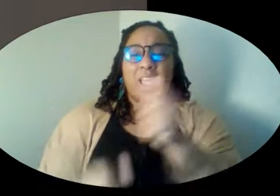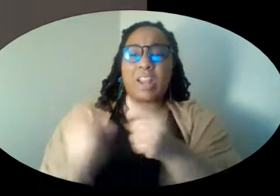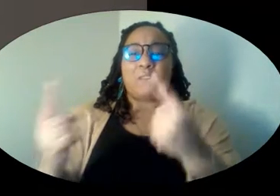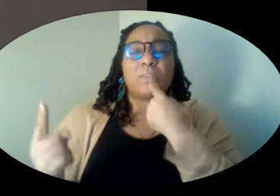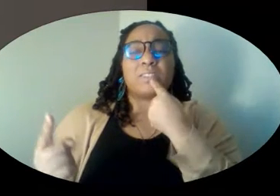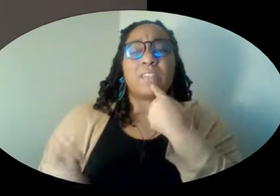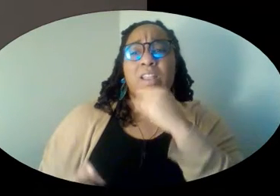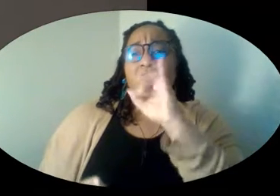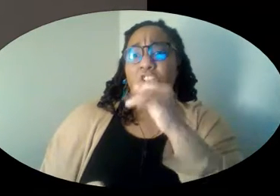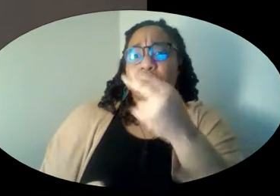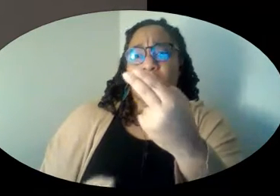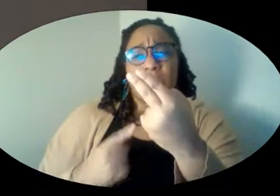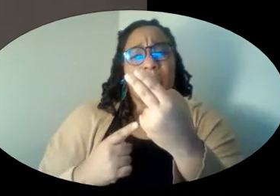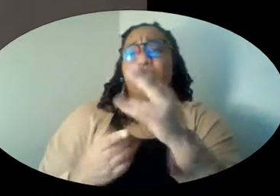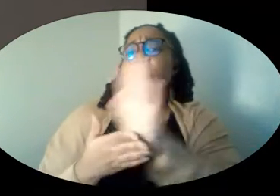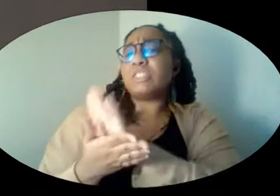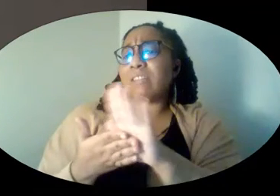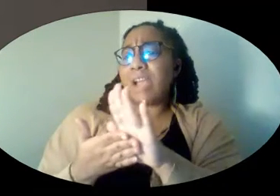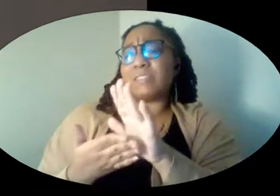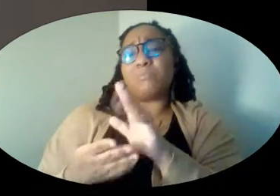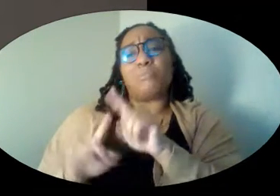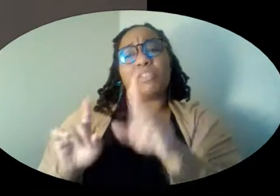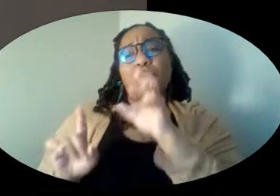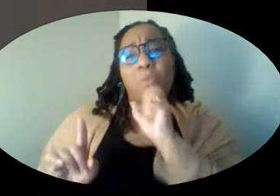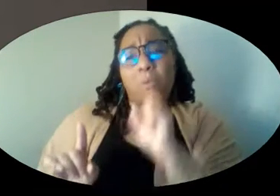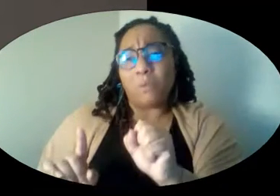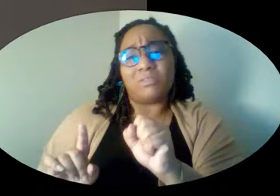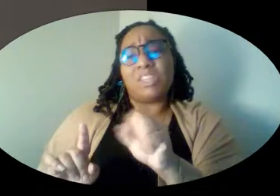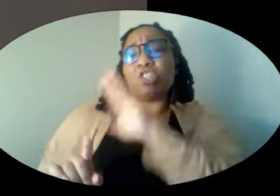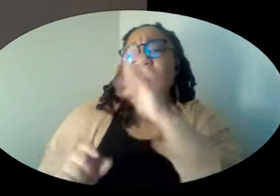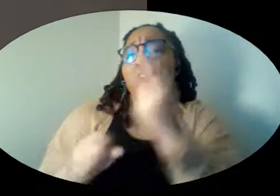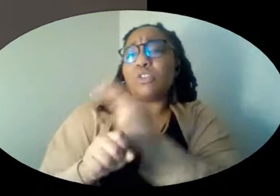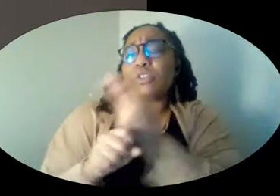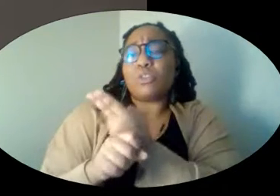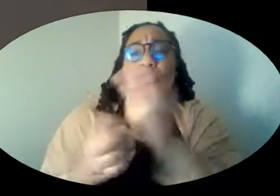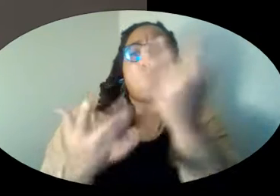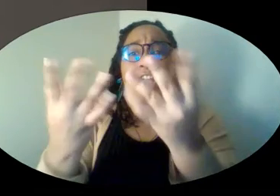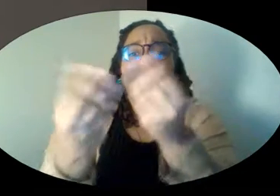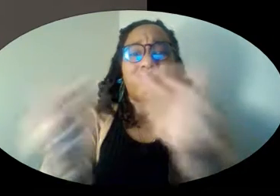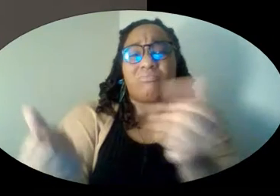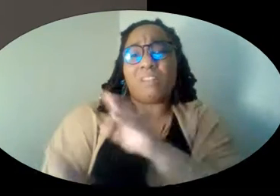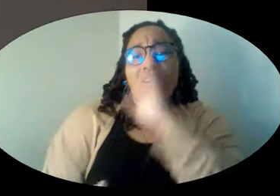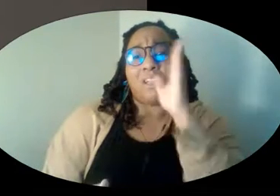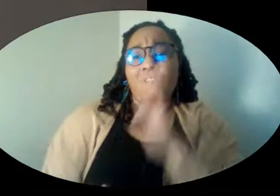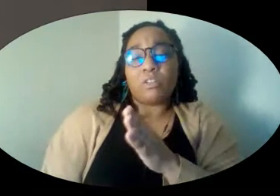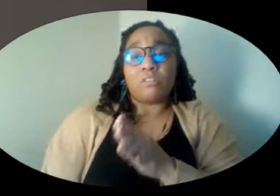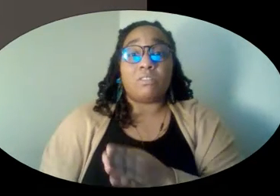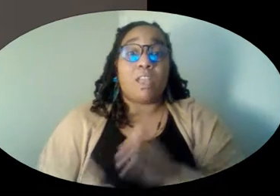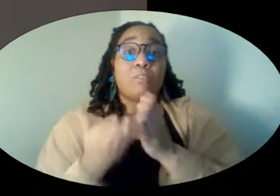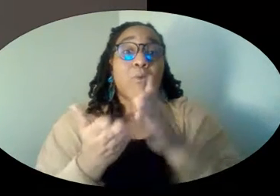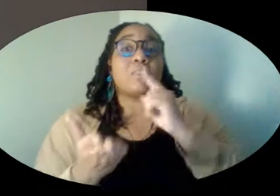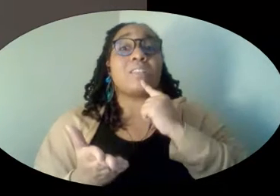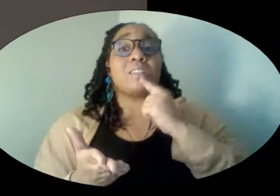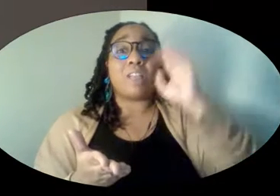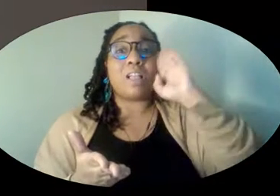is a nice old boat, but she could never be used to fight a fire. Never. A boat says hello with four toots.